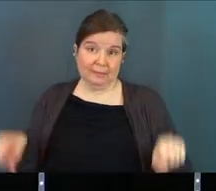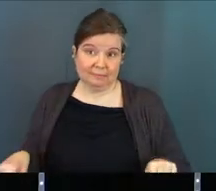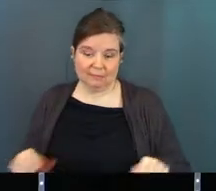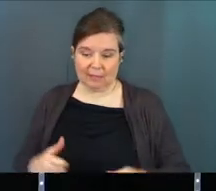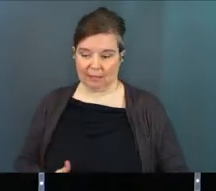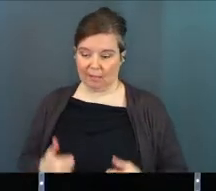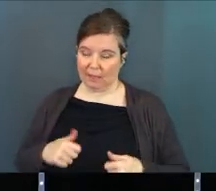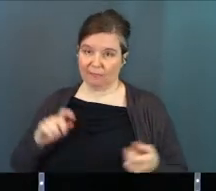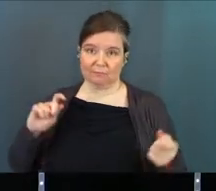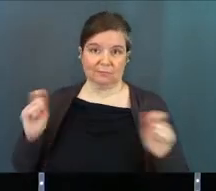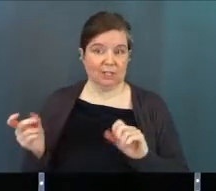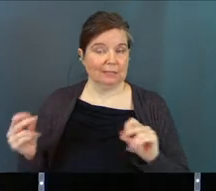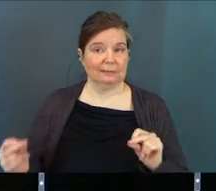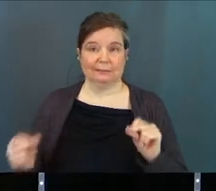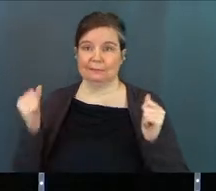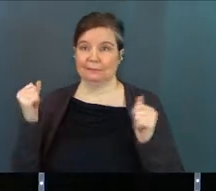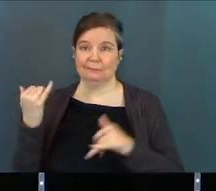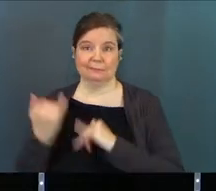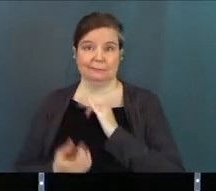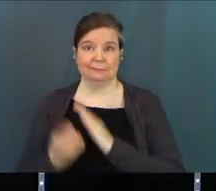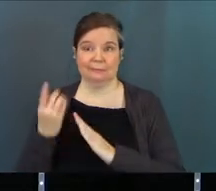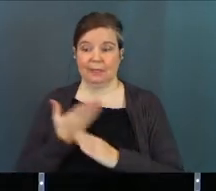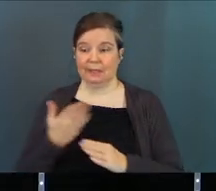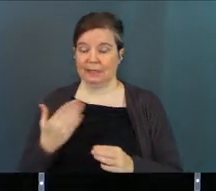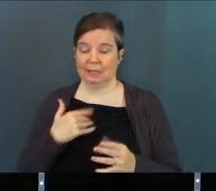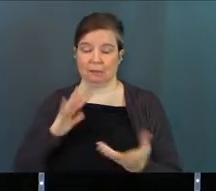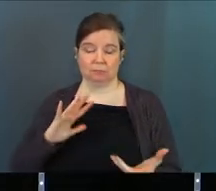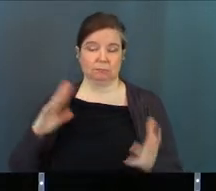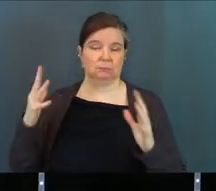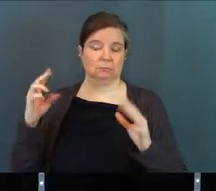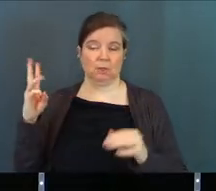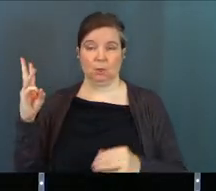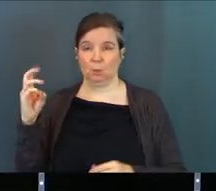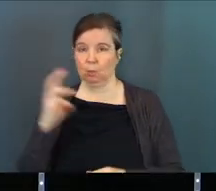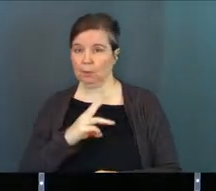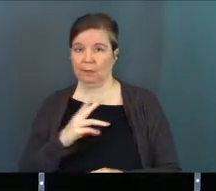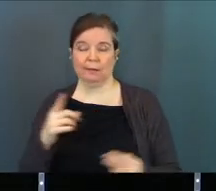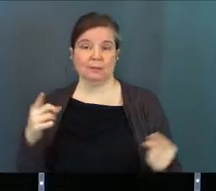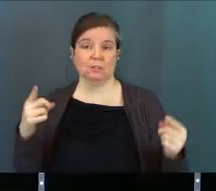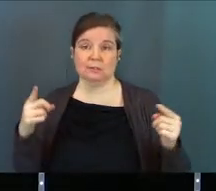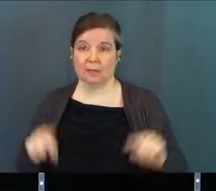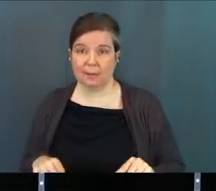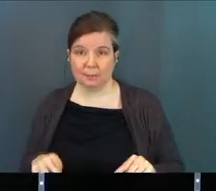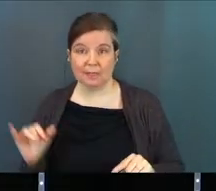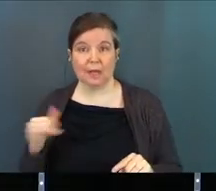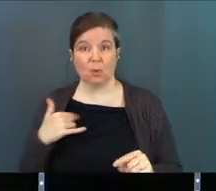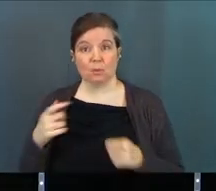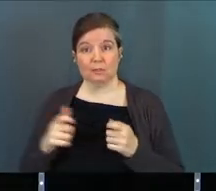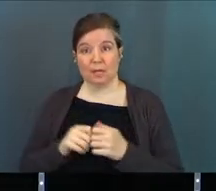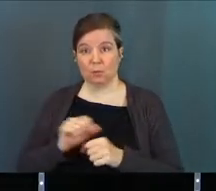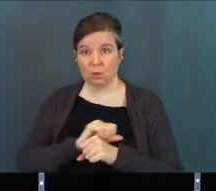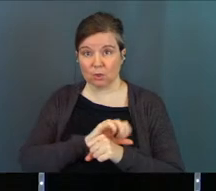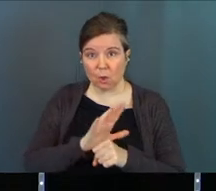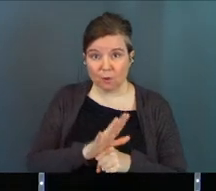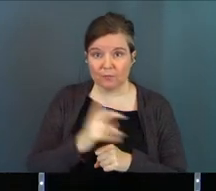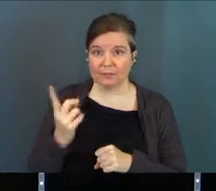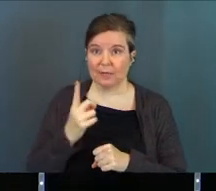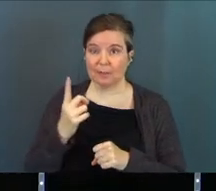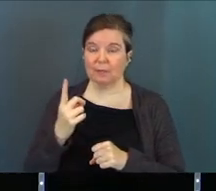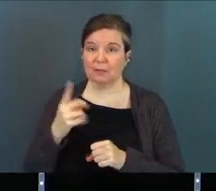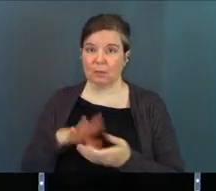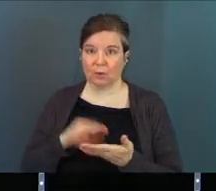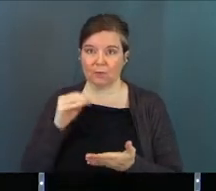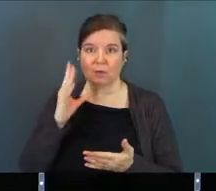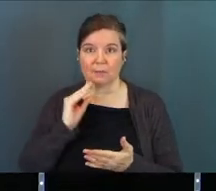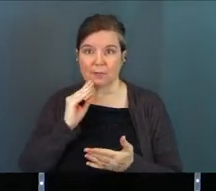Life can change in an instant. Things can get wonky and weird and it just happens. As we've dealt with COVID, it's been something that we've